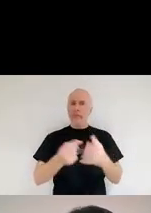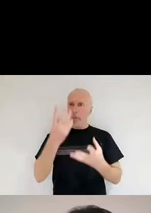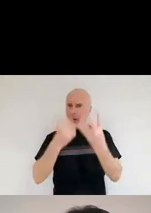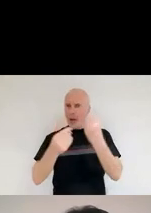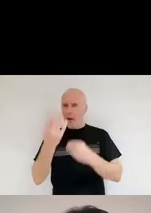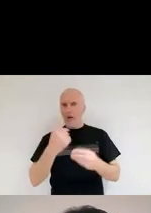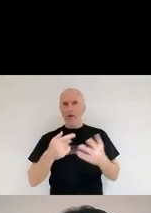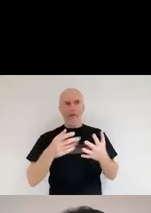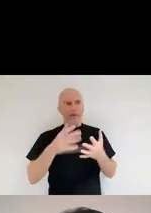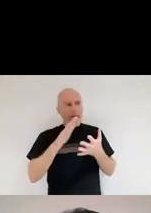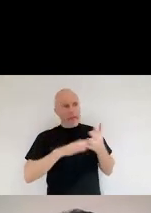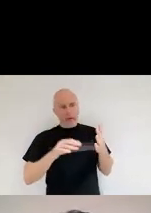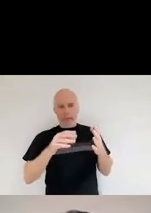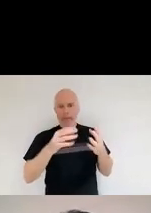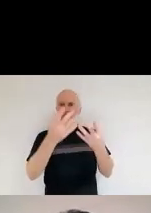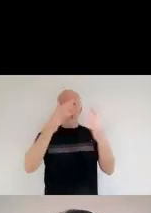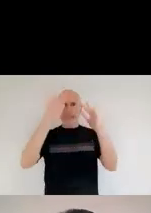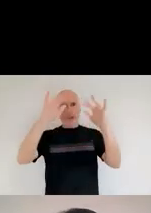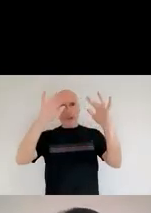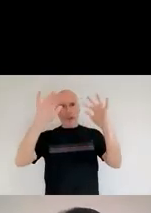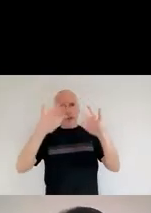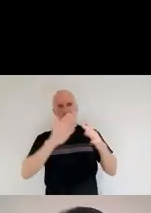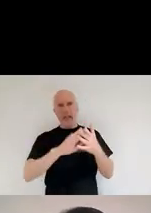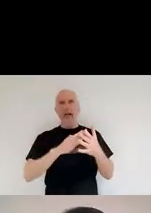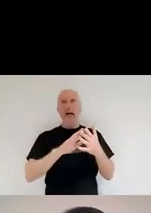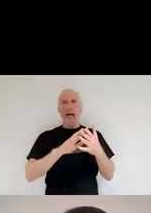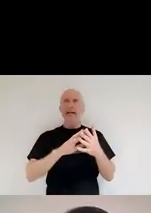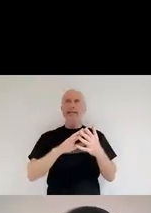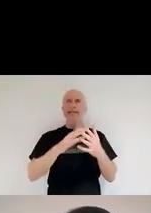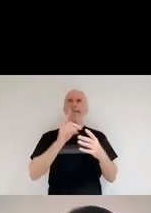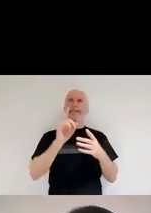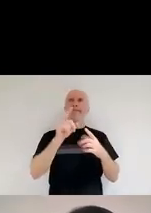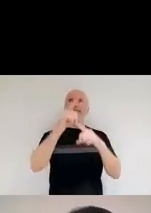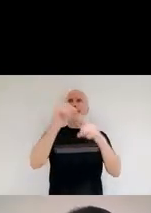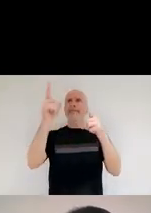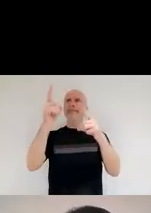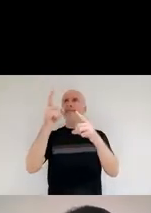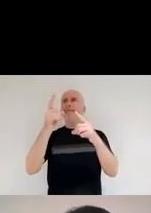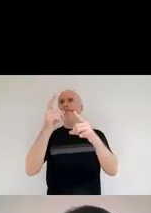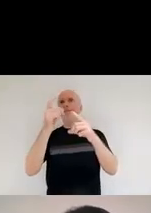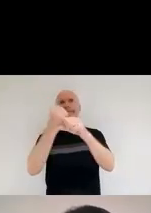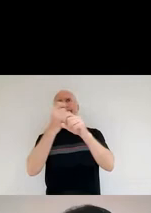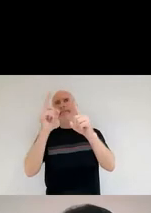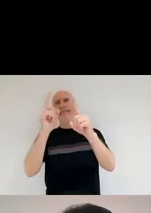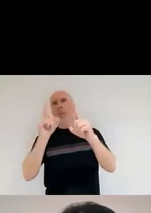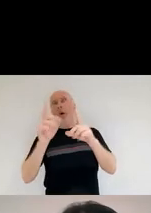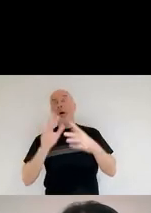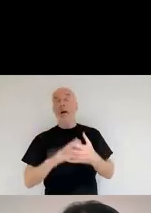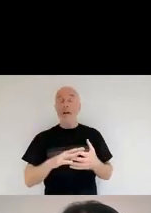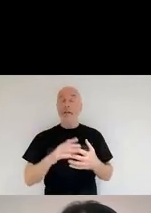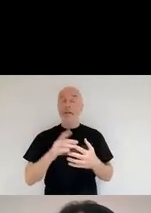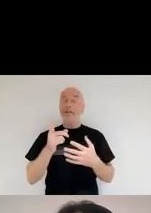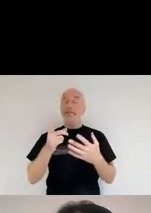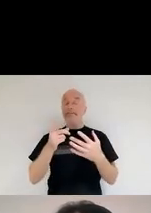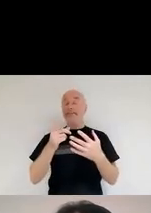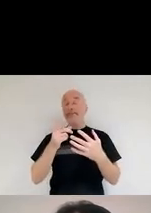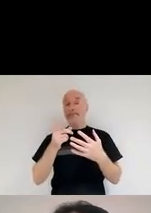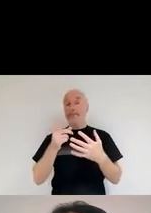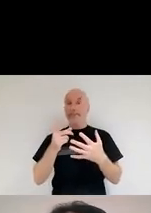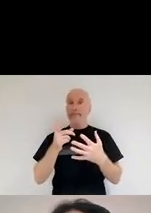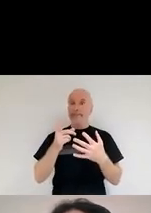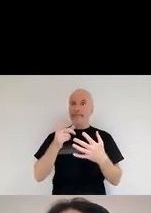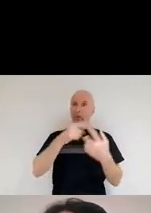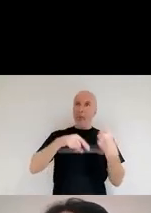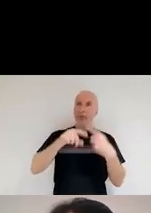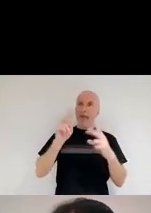Okay, but dust is not only important because it's changing this starlight. It's also very important because it's